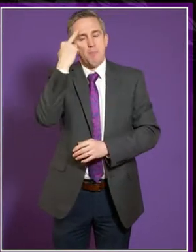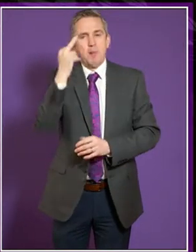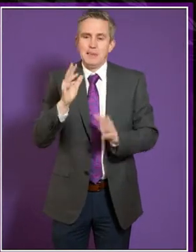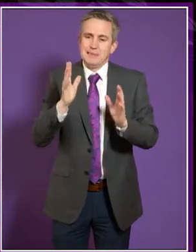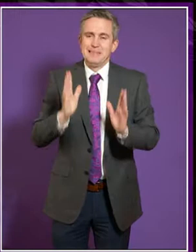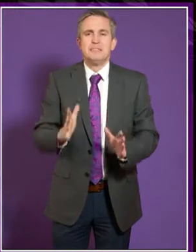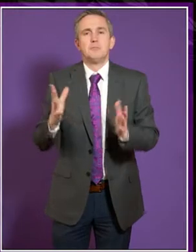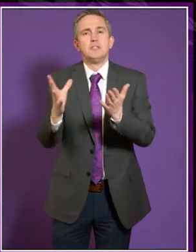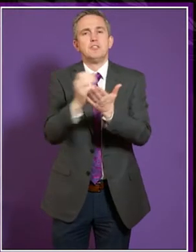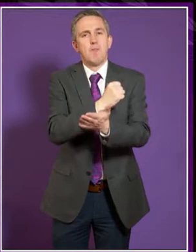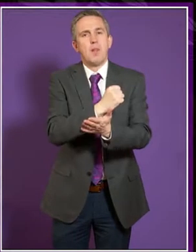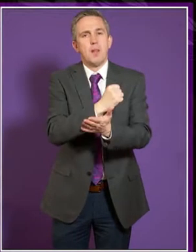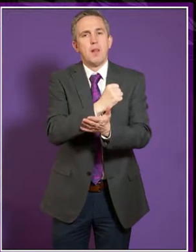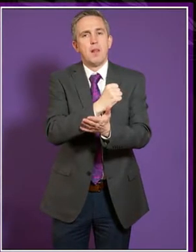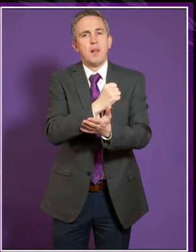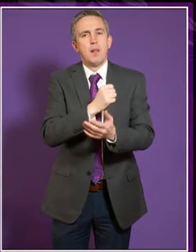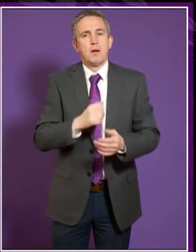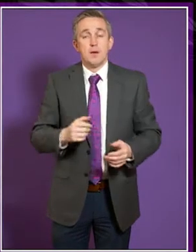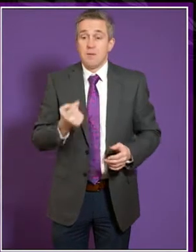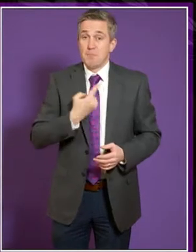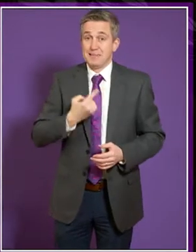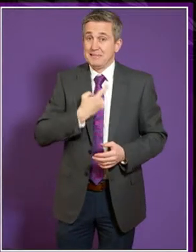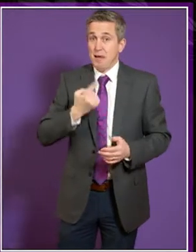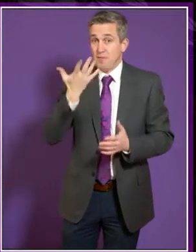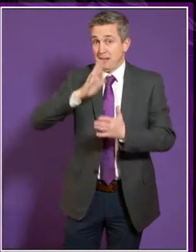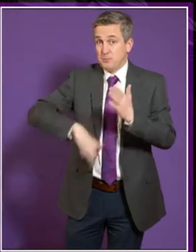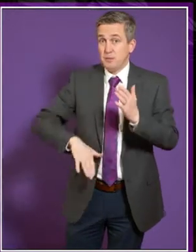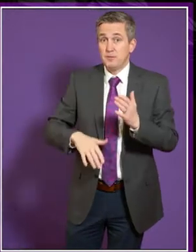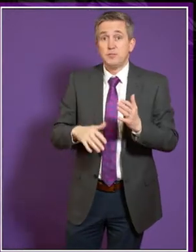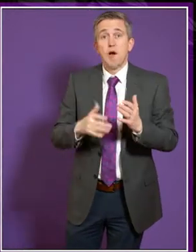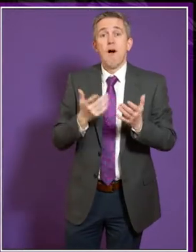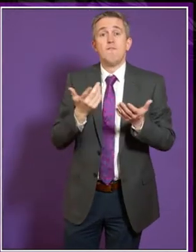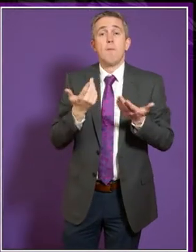say that I've had a lot of experience as the head of an institution.